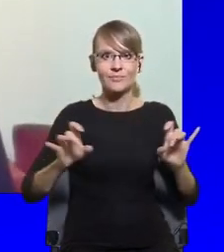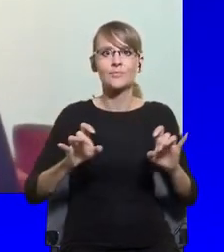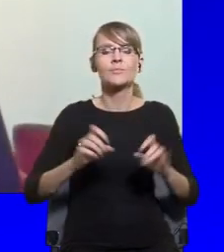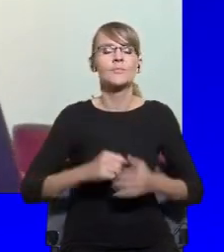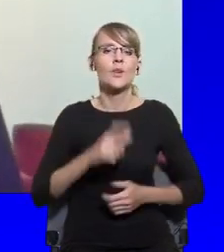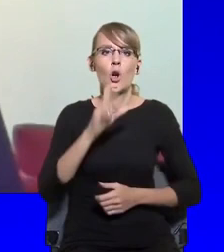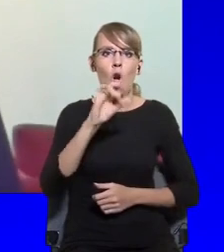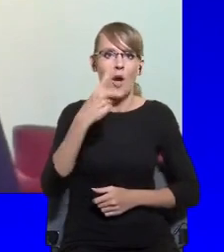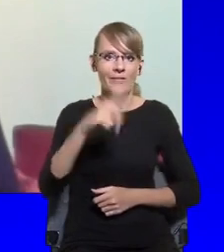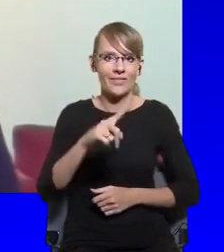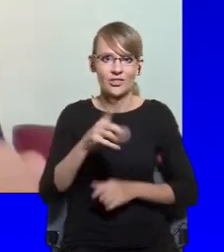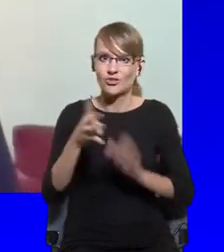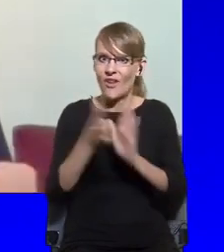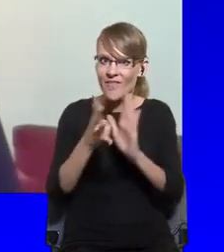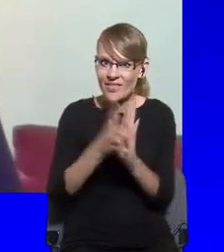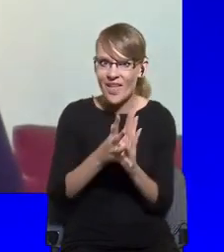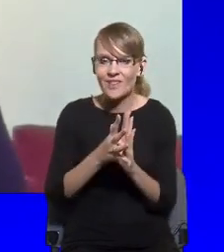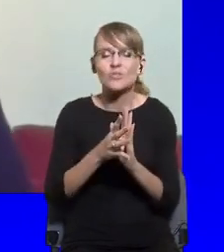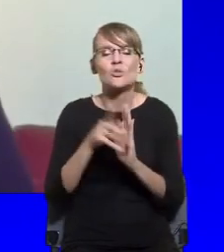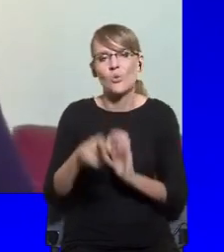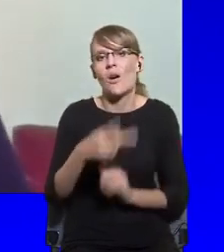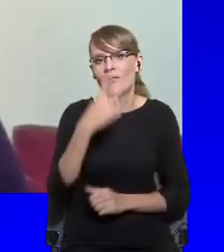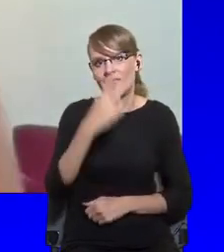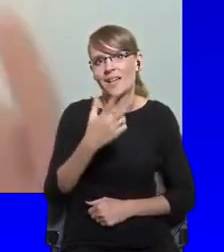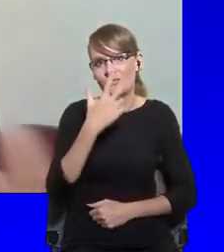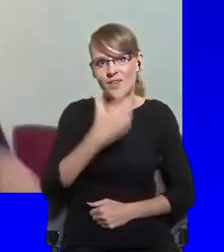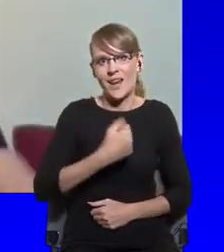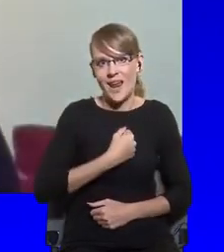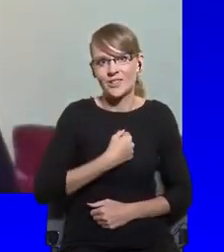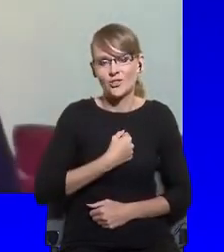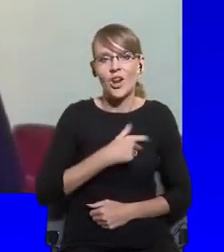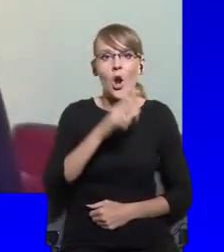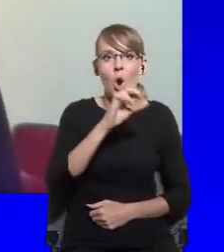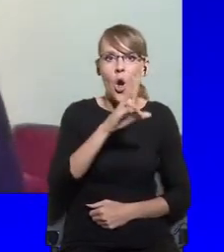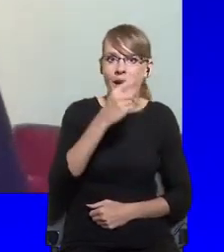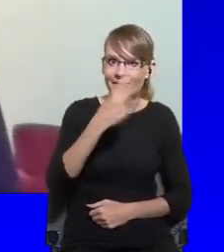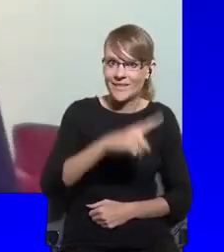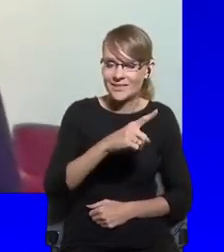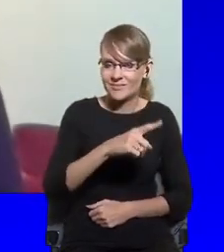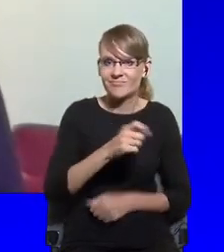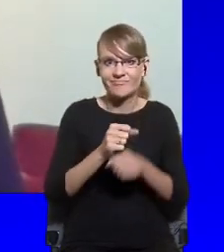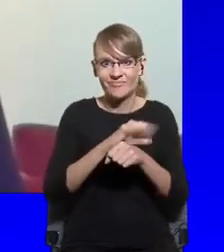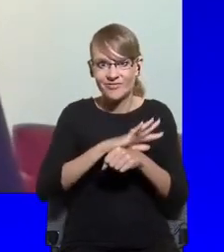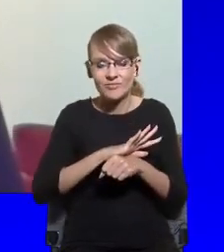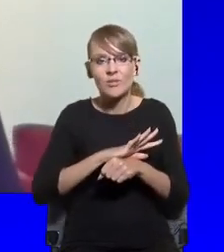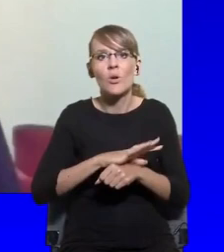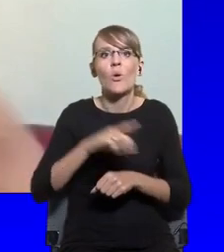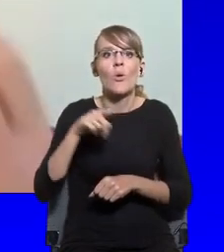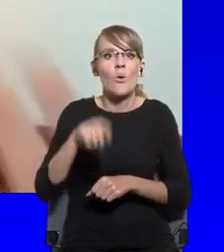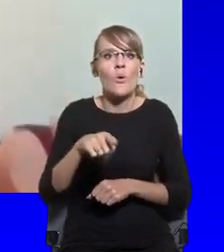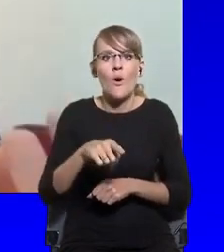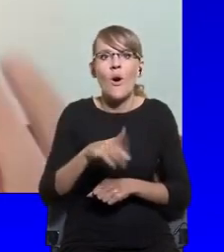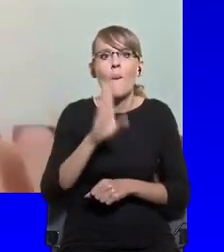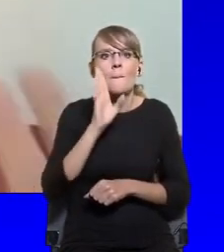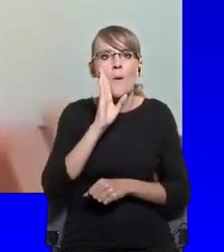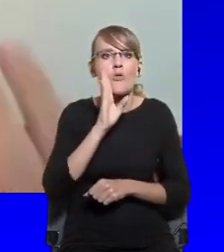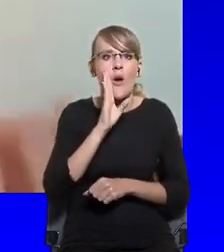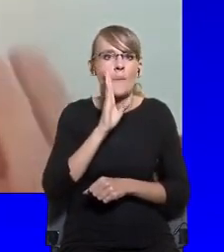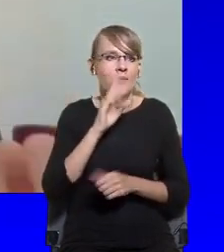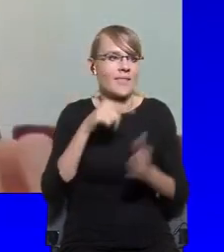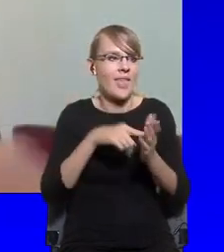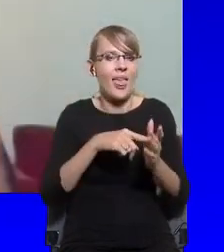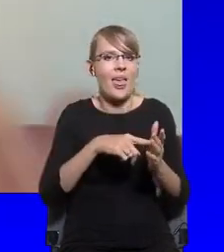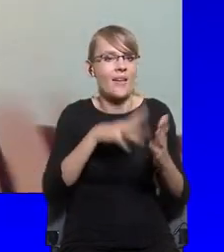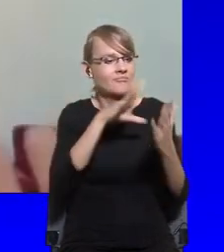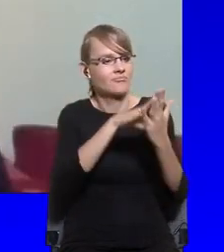clearer, because COVID, after all, has been a kind of x-ray of our societies that has exposed something that was